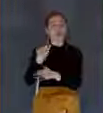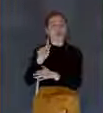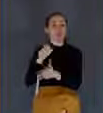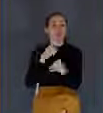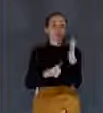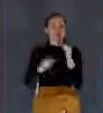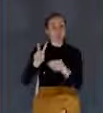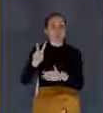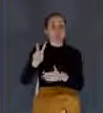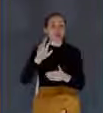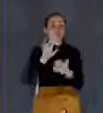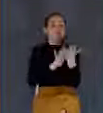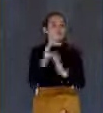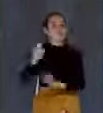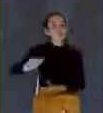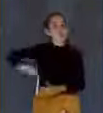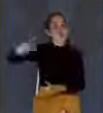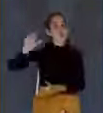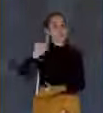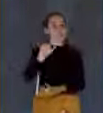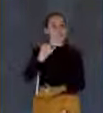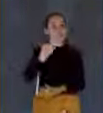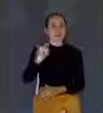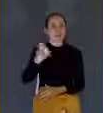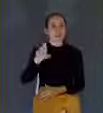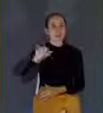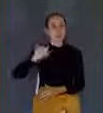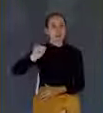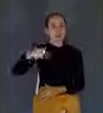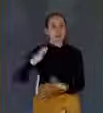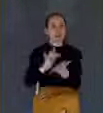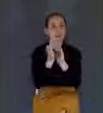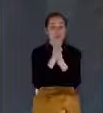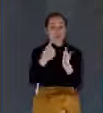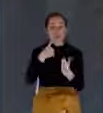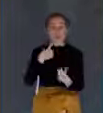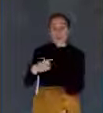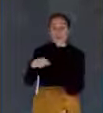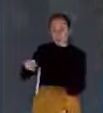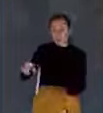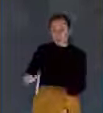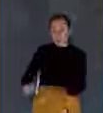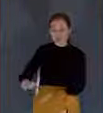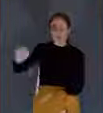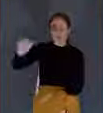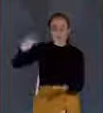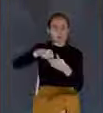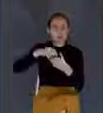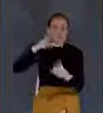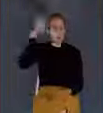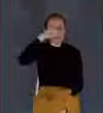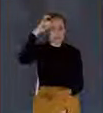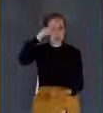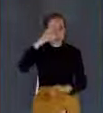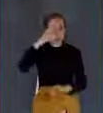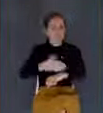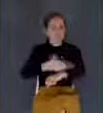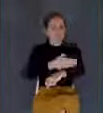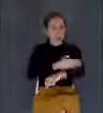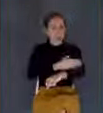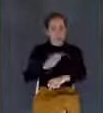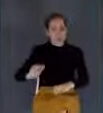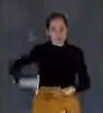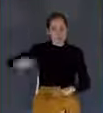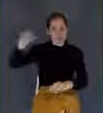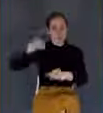Jesus was growing up in Nazareth, the Bible says, listen to this, it says, he grew in wisdom and in stature.